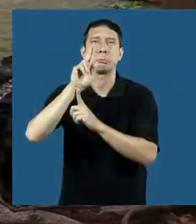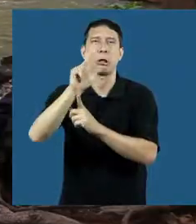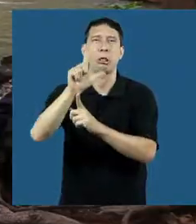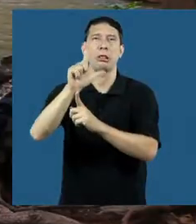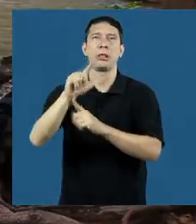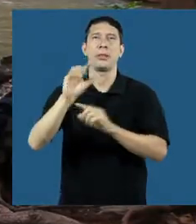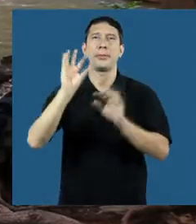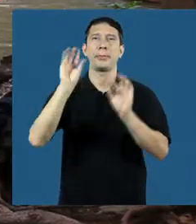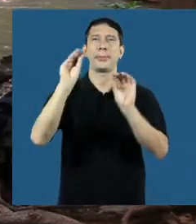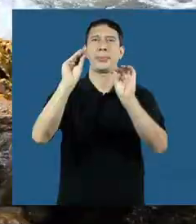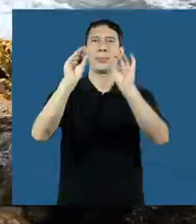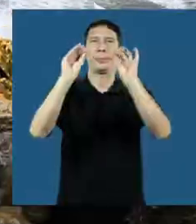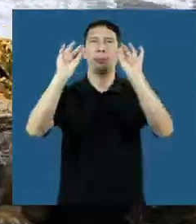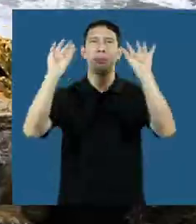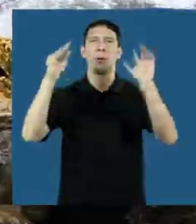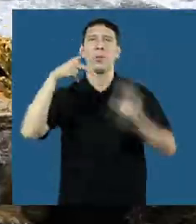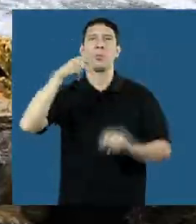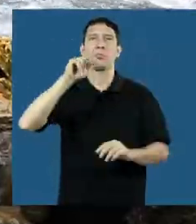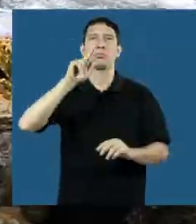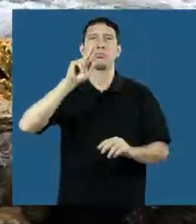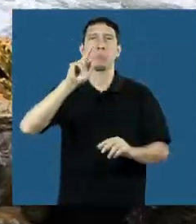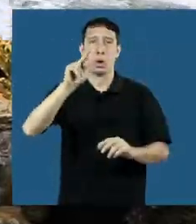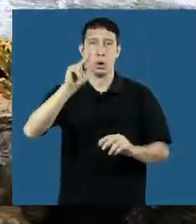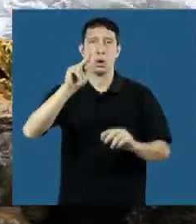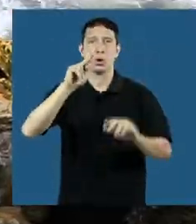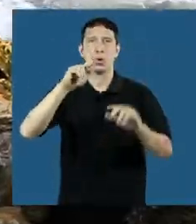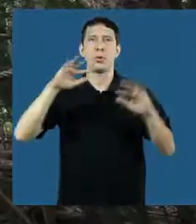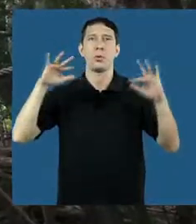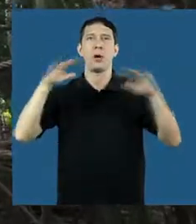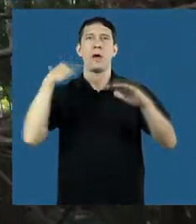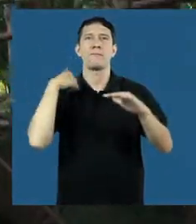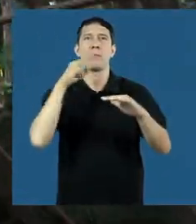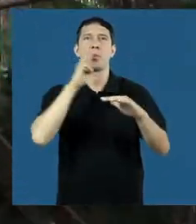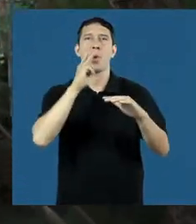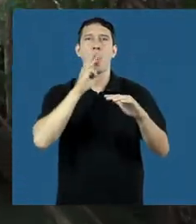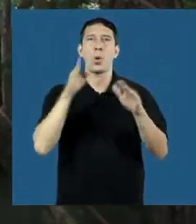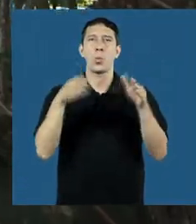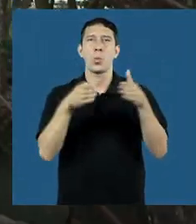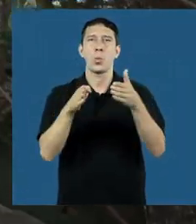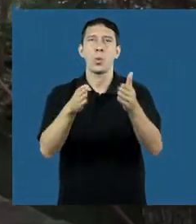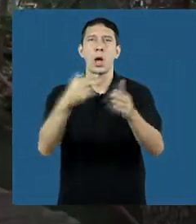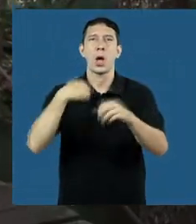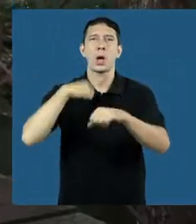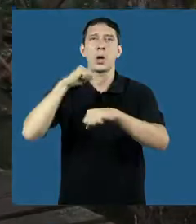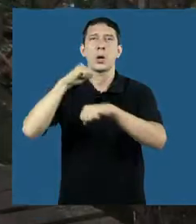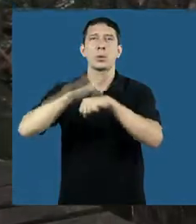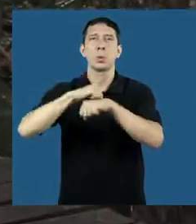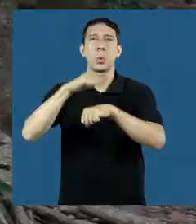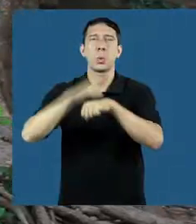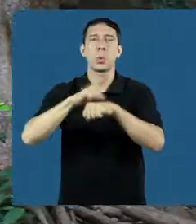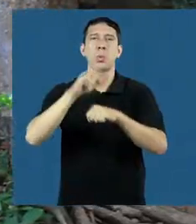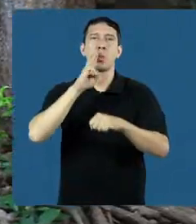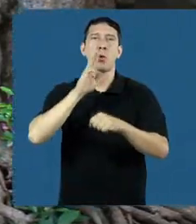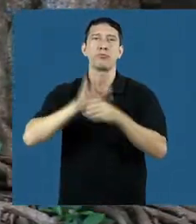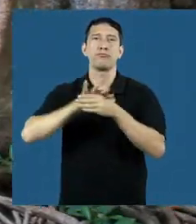beautiful. The stream flows through tiers of rocky cataracts downhill. There is a suspension bridge to walk across the stream.